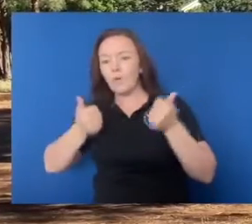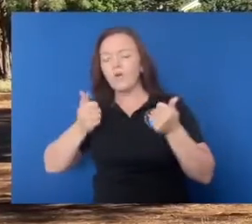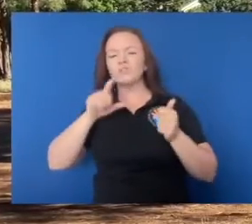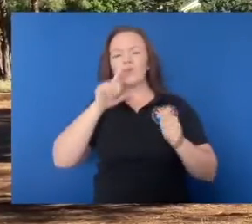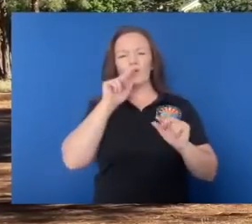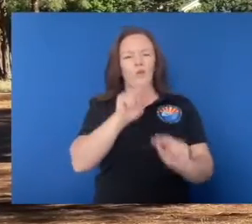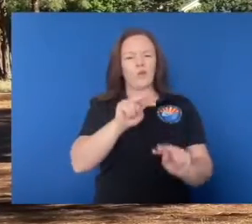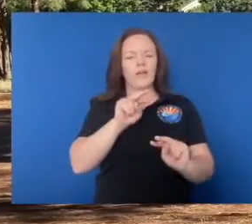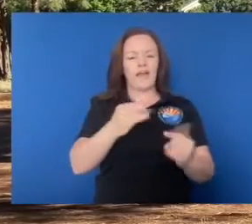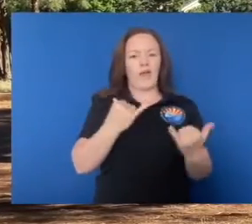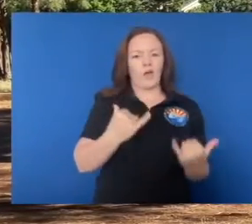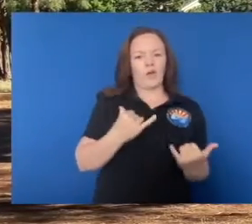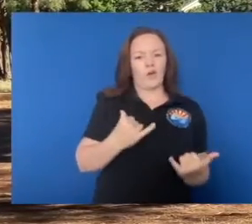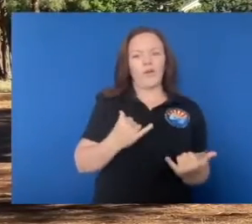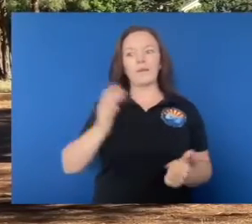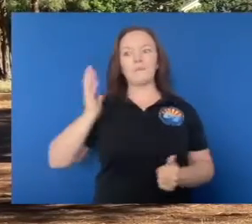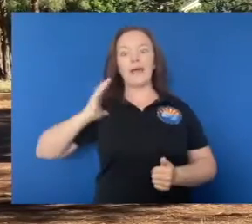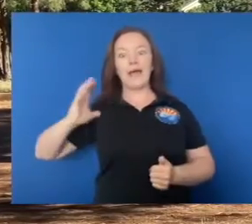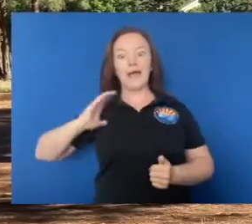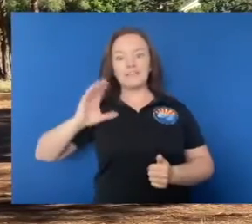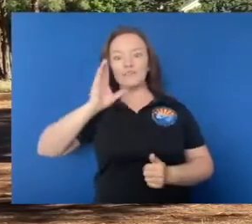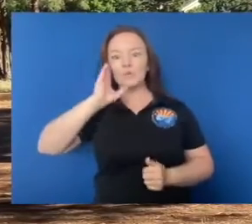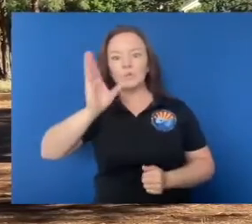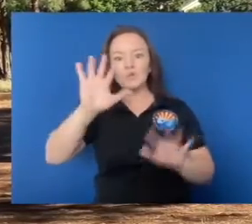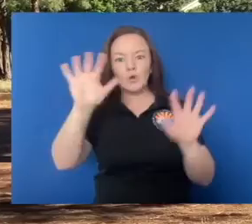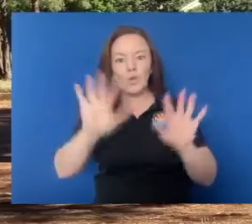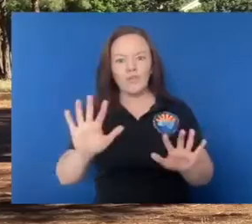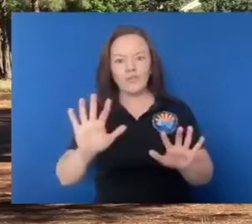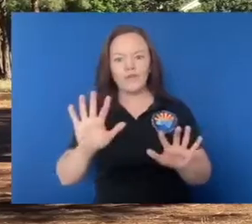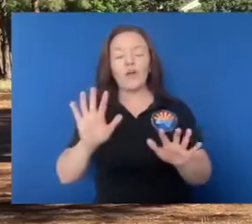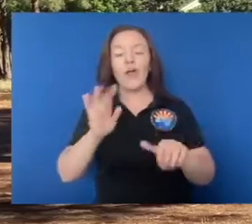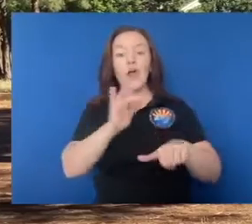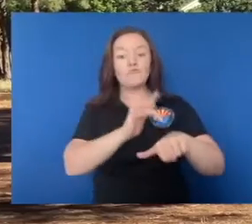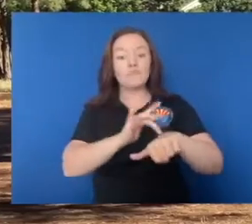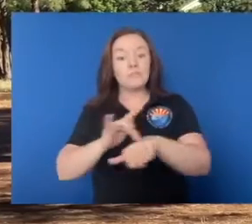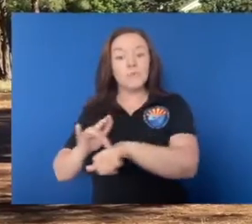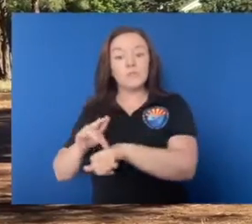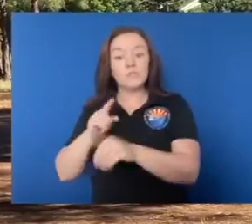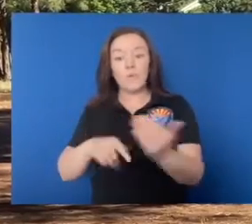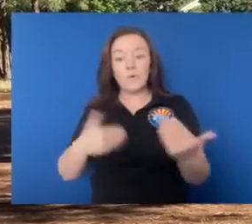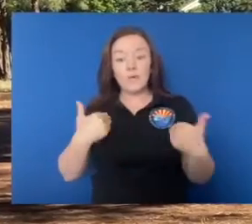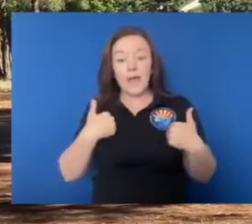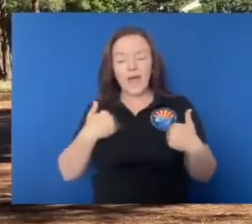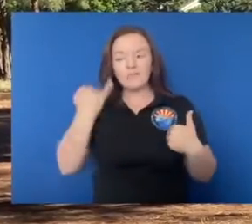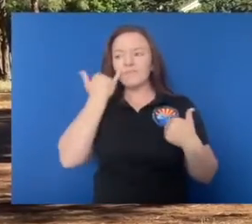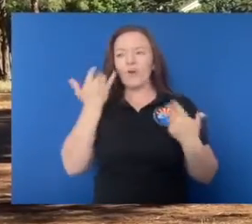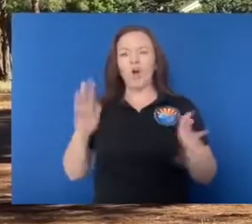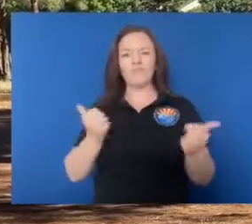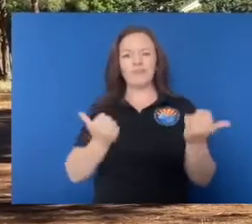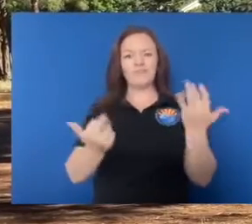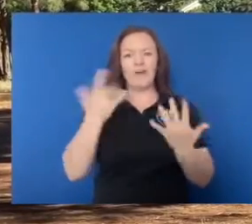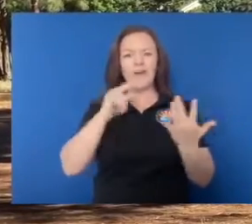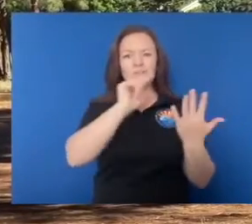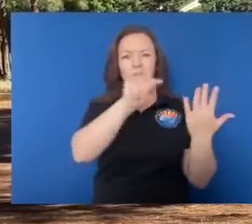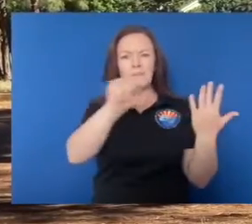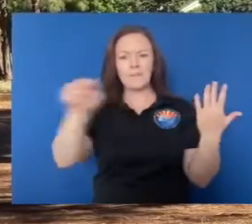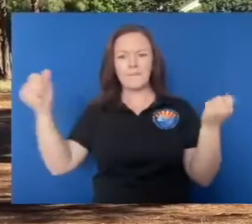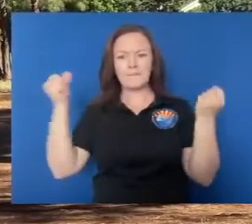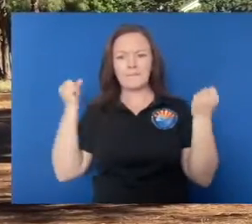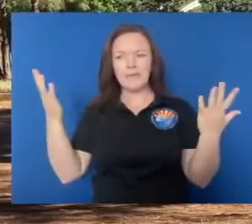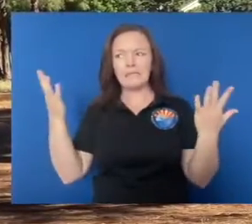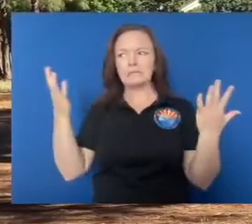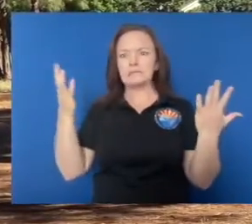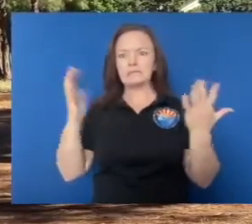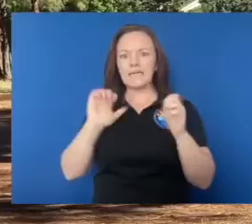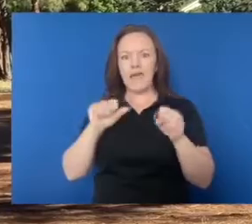We're looking at how many resources we have, what kind of resources are available? Do we have multiple fires going? When we get a fire,